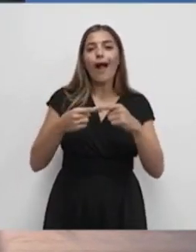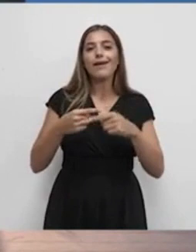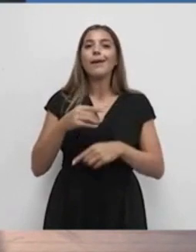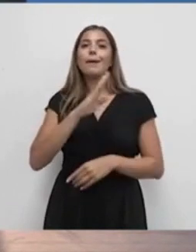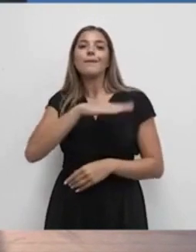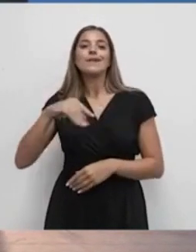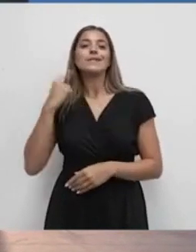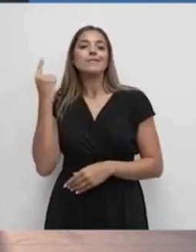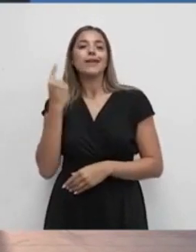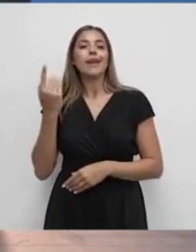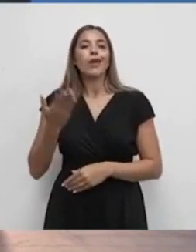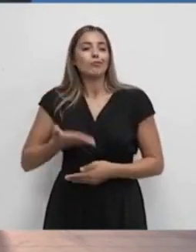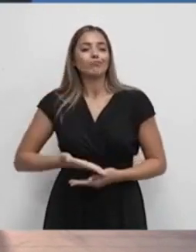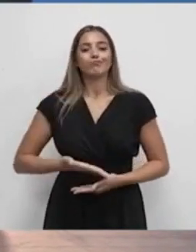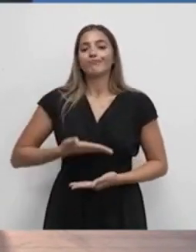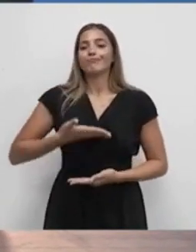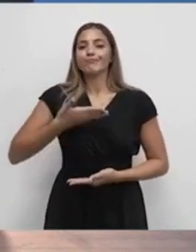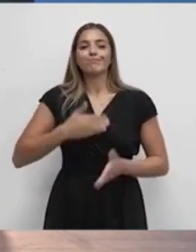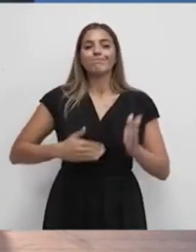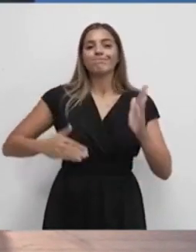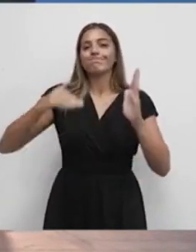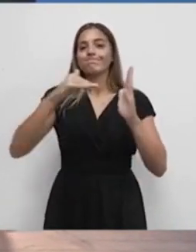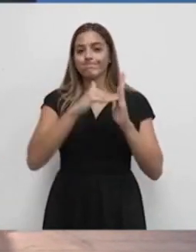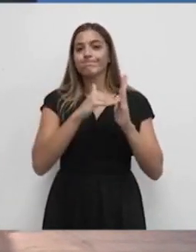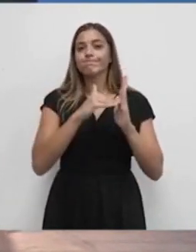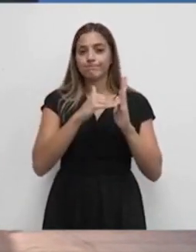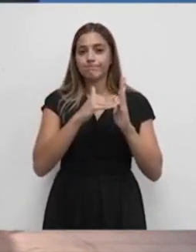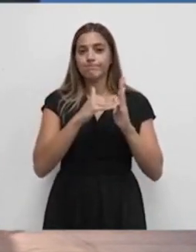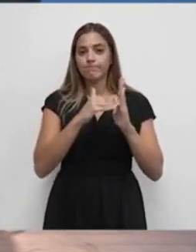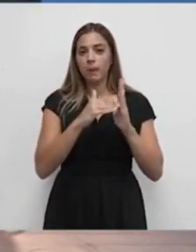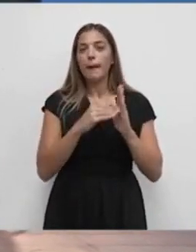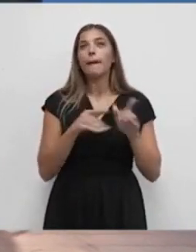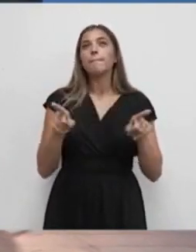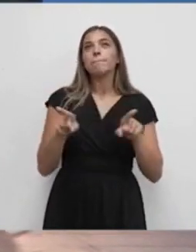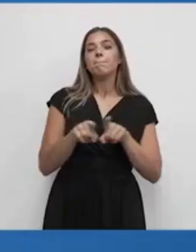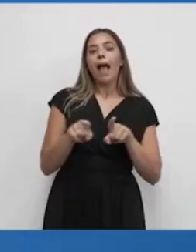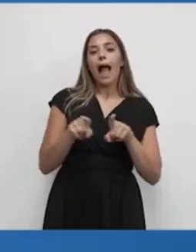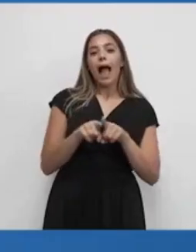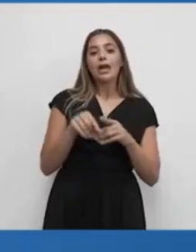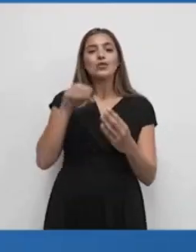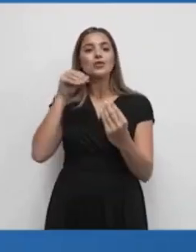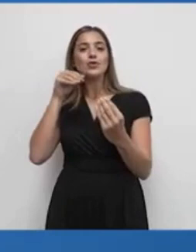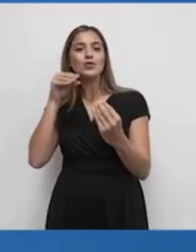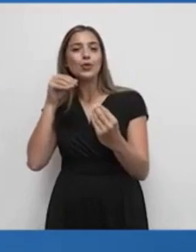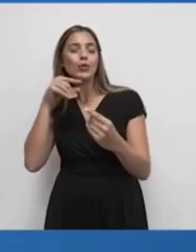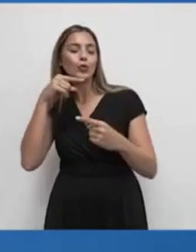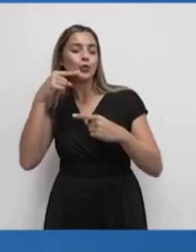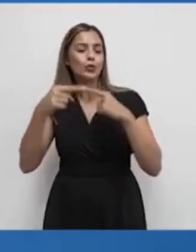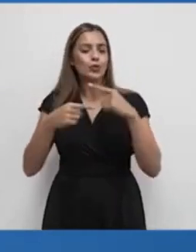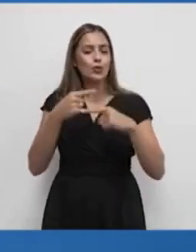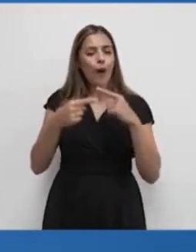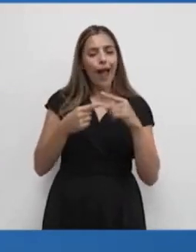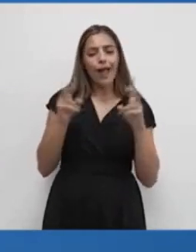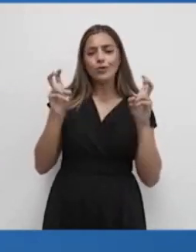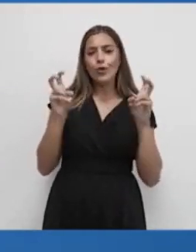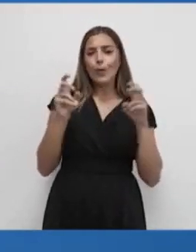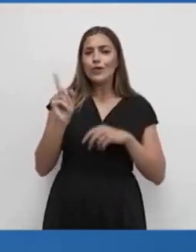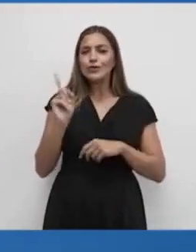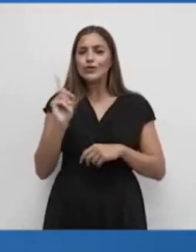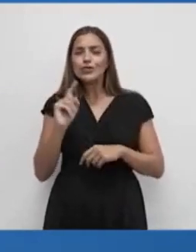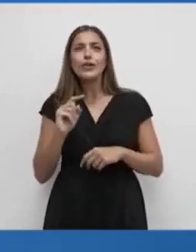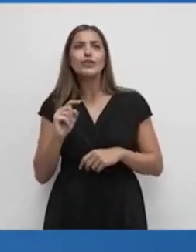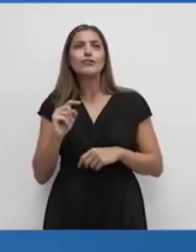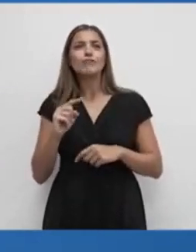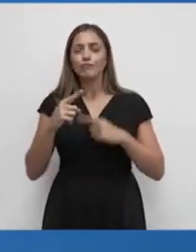who have some sort of privilege. So when it comes to discussions or open fora for anything